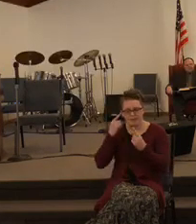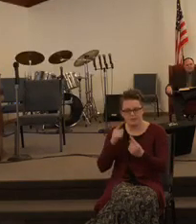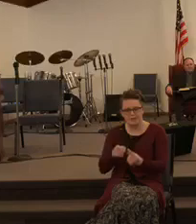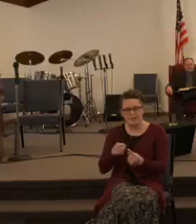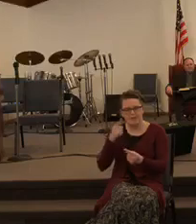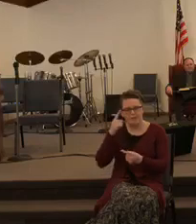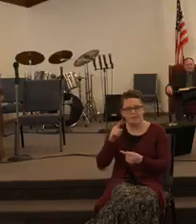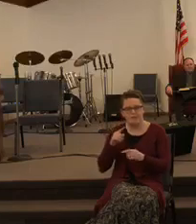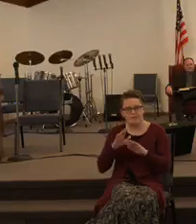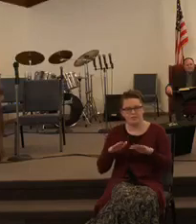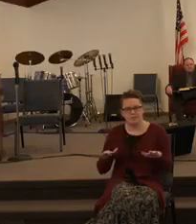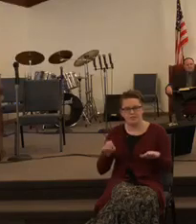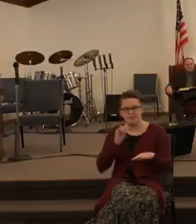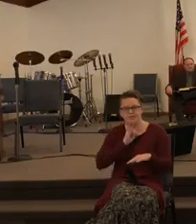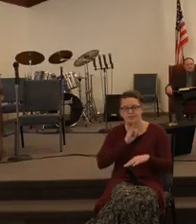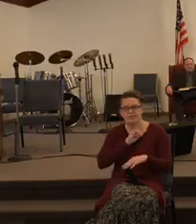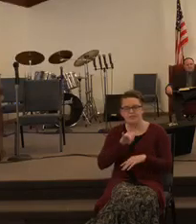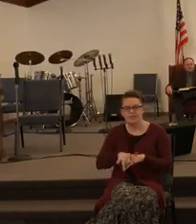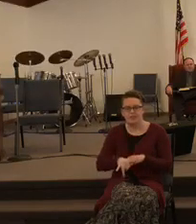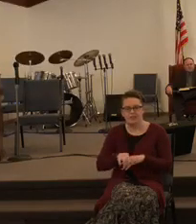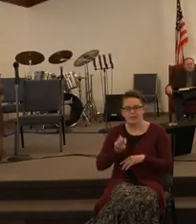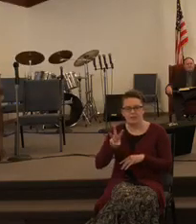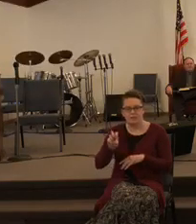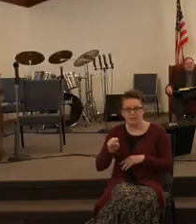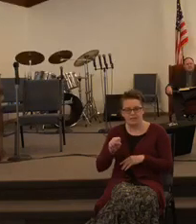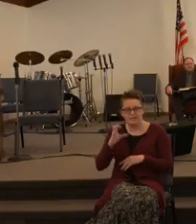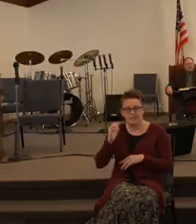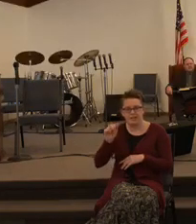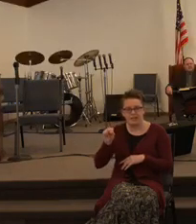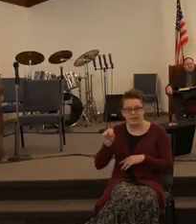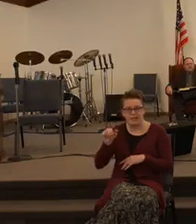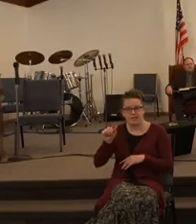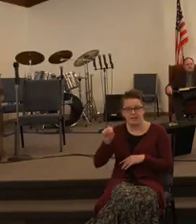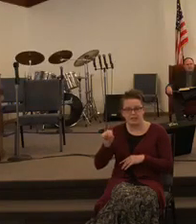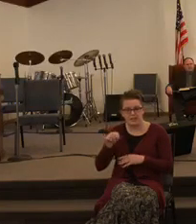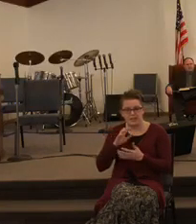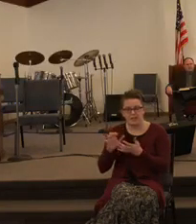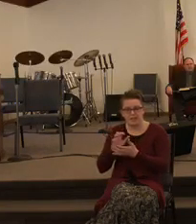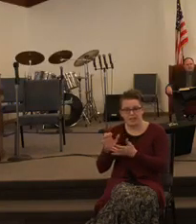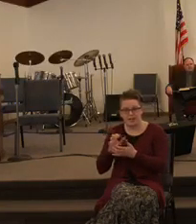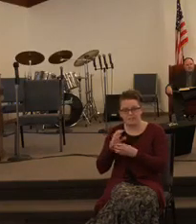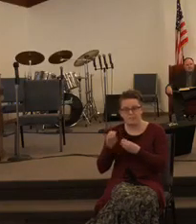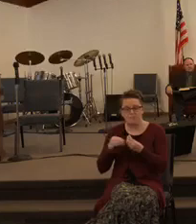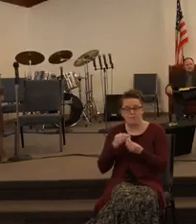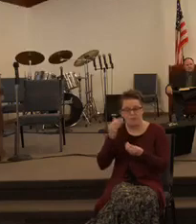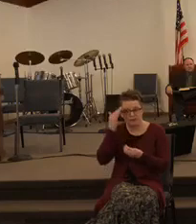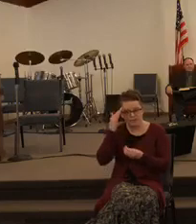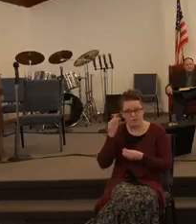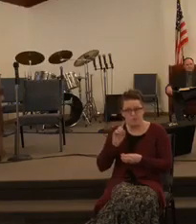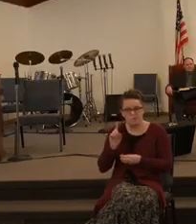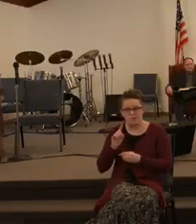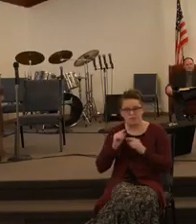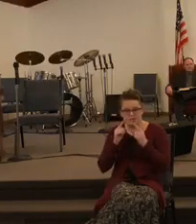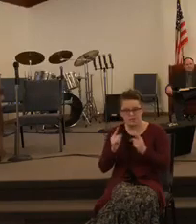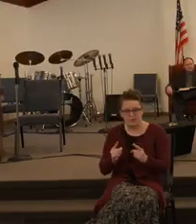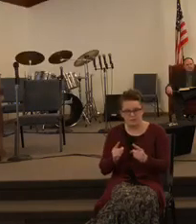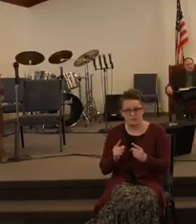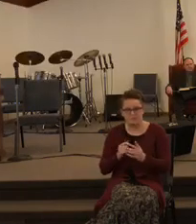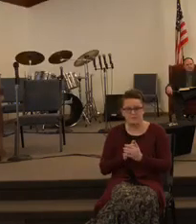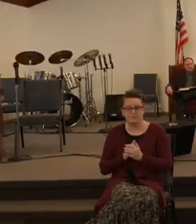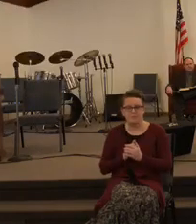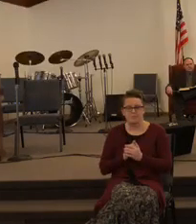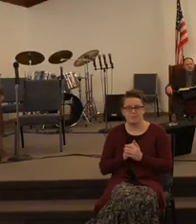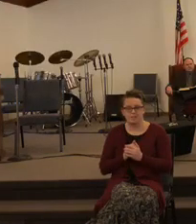children of Israel and that was Canaan land. Once they knew where they were supposed to go, then it was just